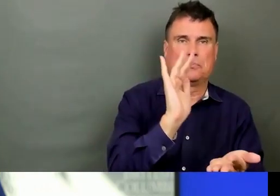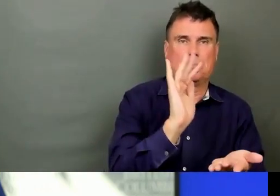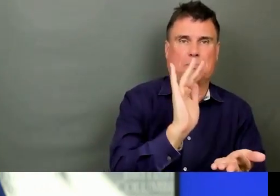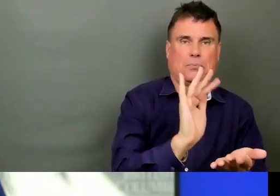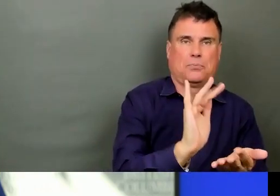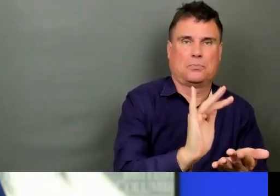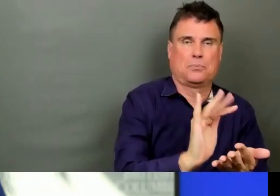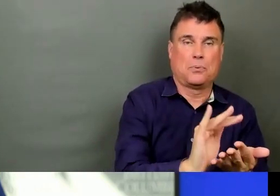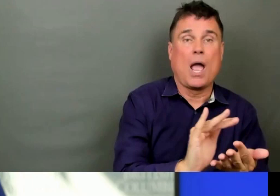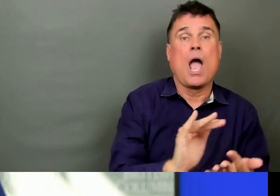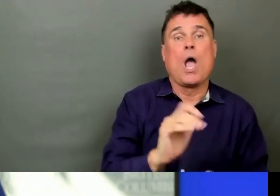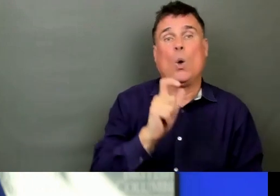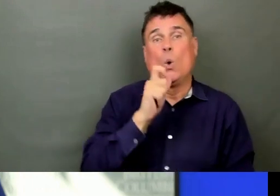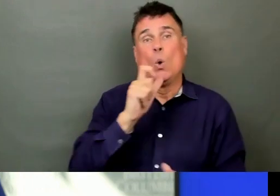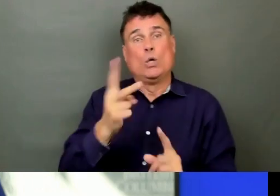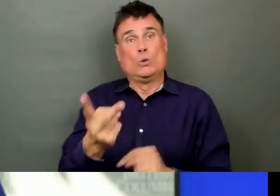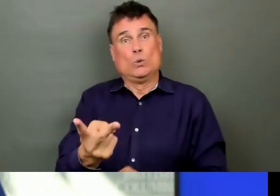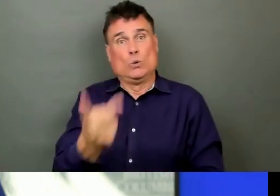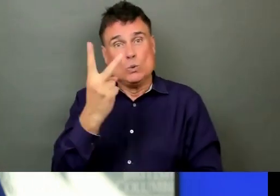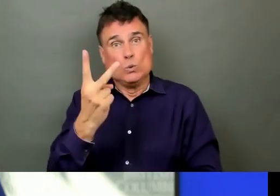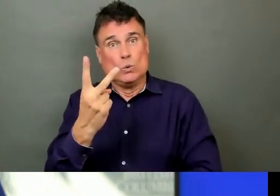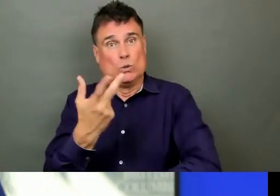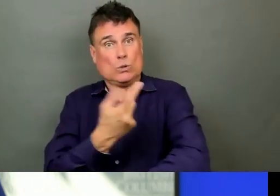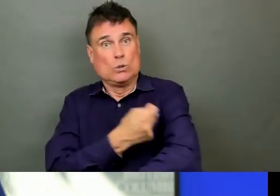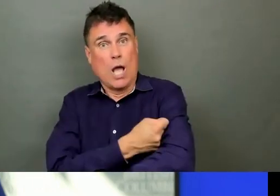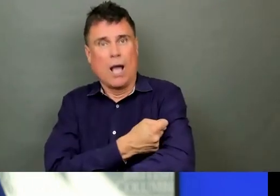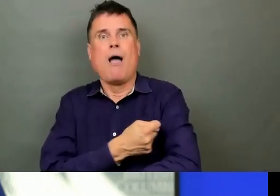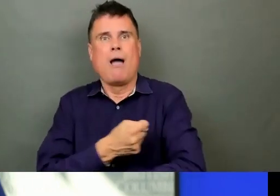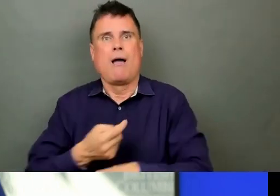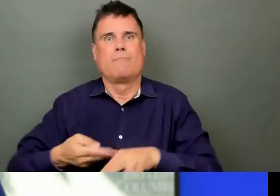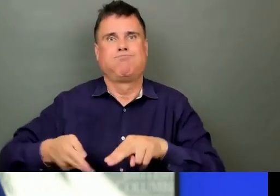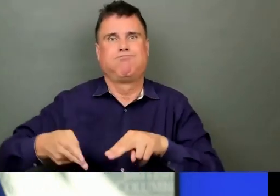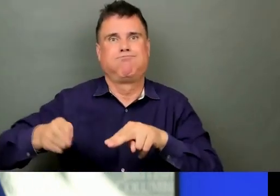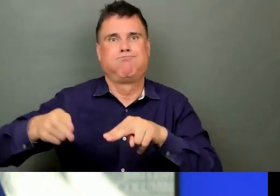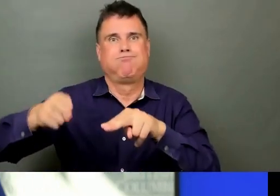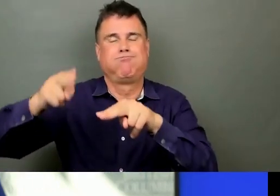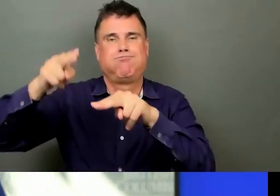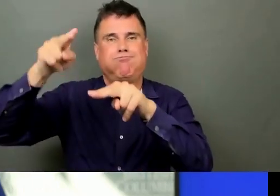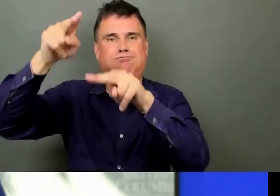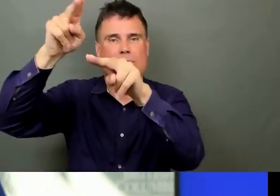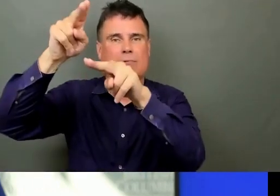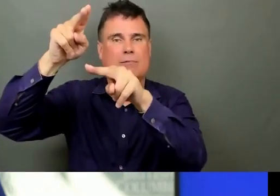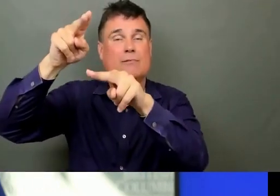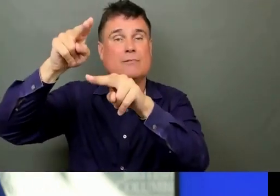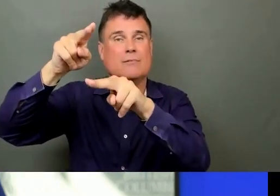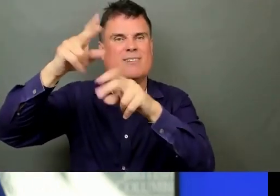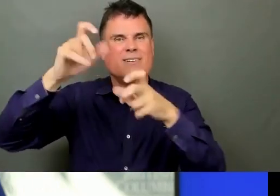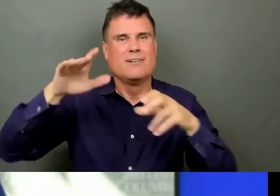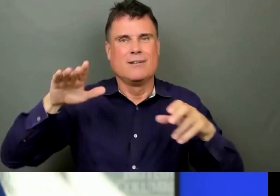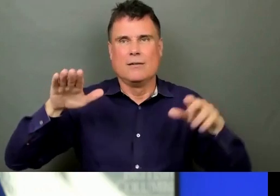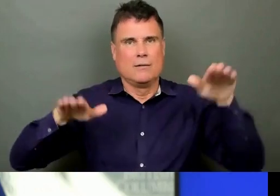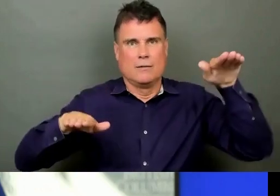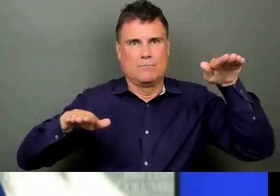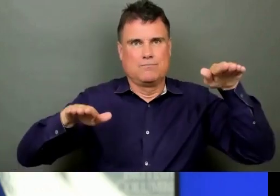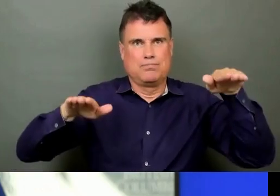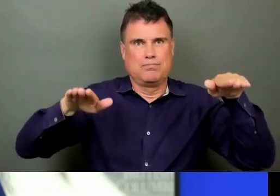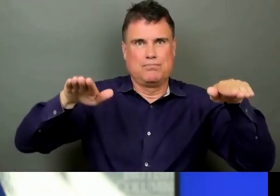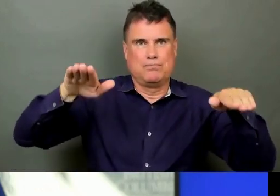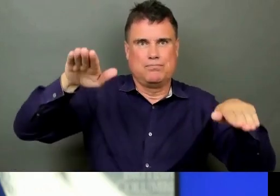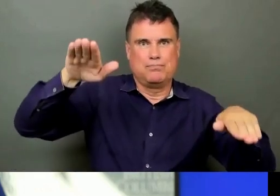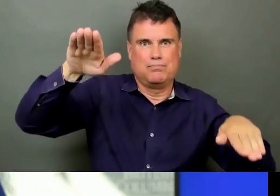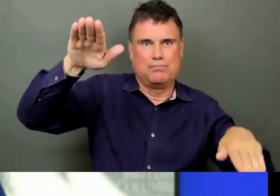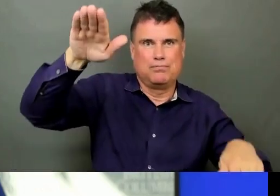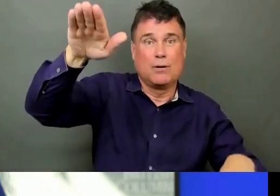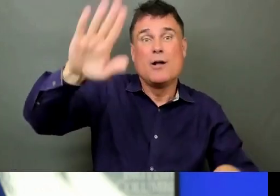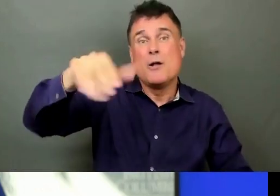It's vicious. It can affect you. Some people don't get affected that much and recover quickly. Some people, whatever their age,